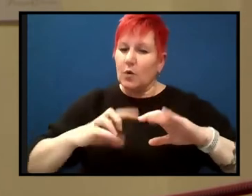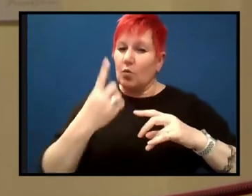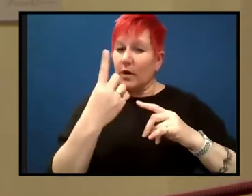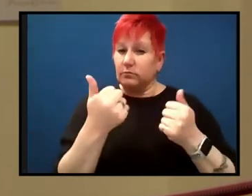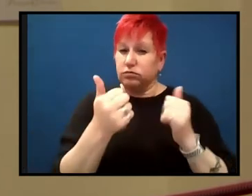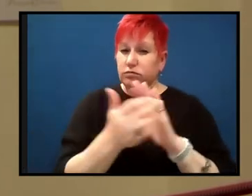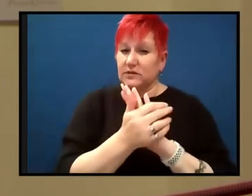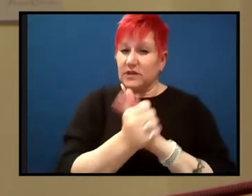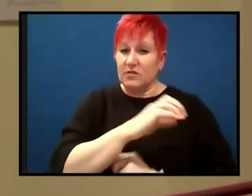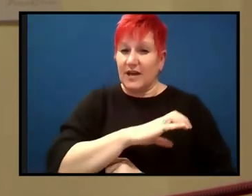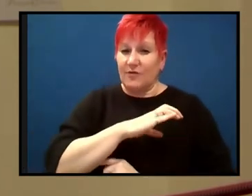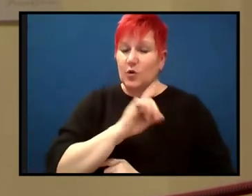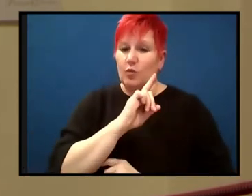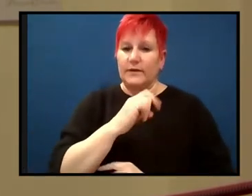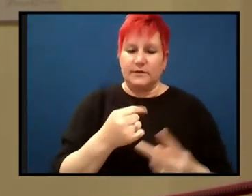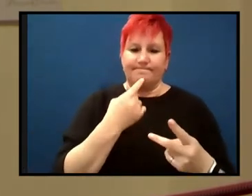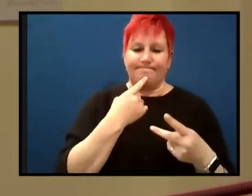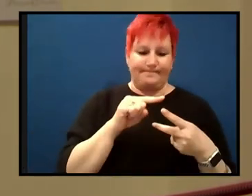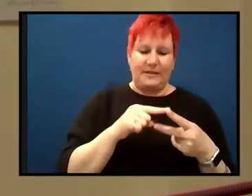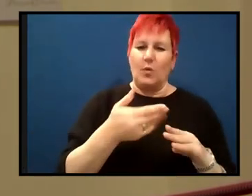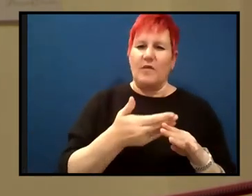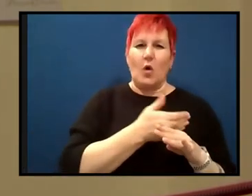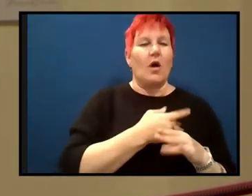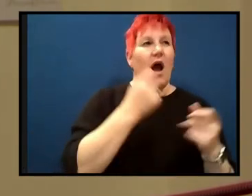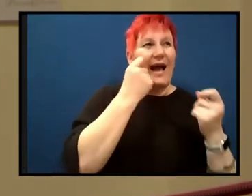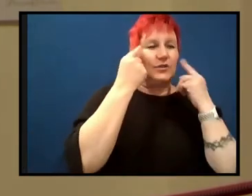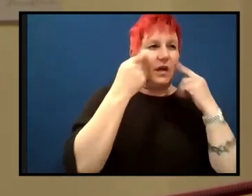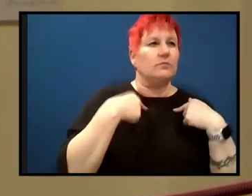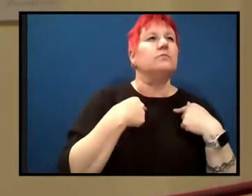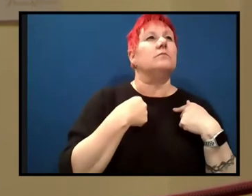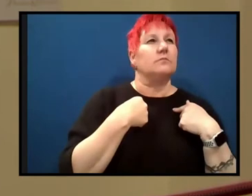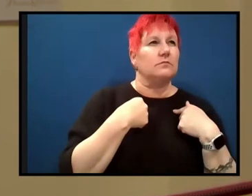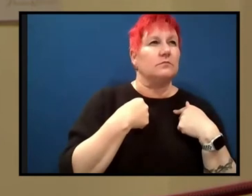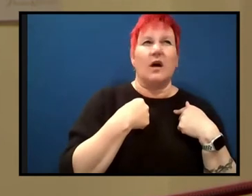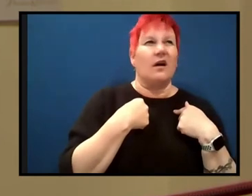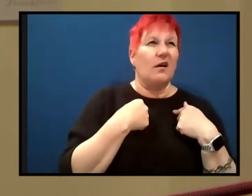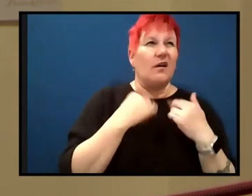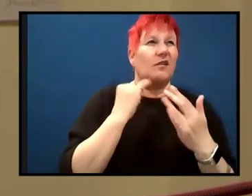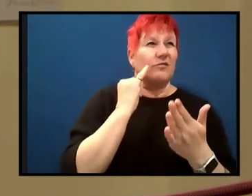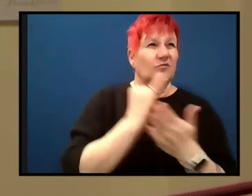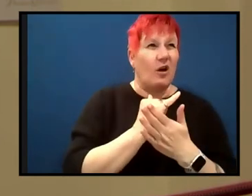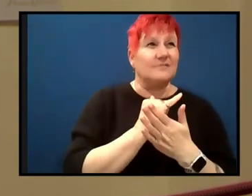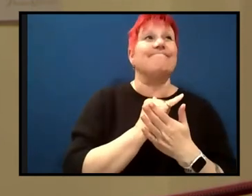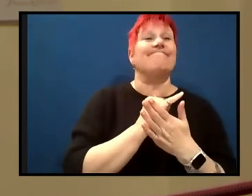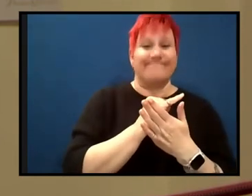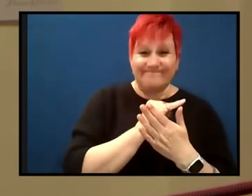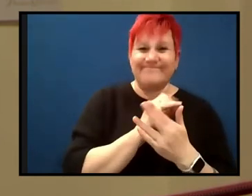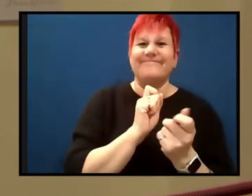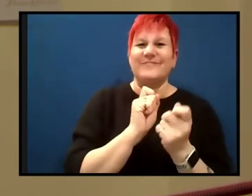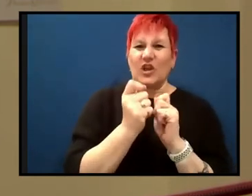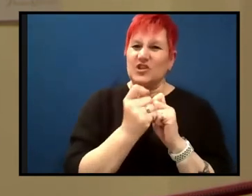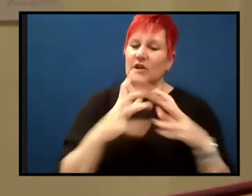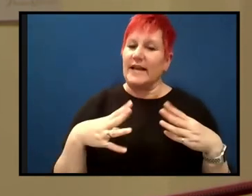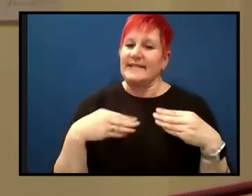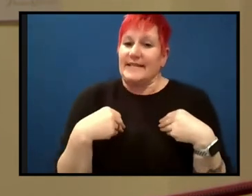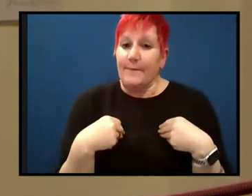you, the way you used to understand it, um, is, is, wrong. And, uh, it's, it's not just the humility,